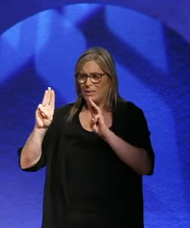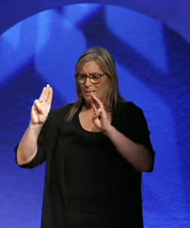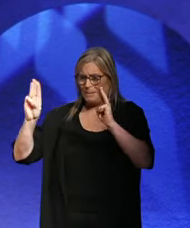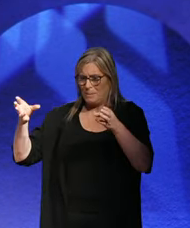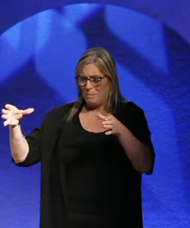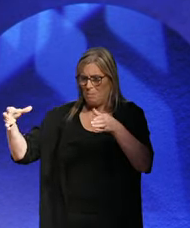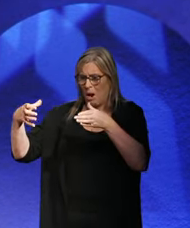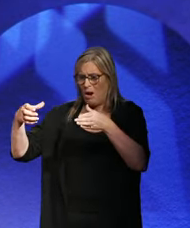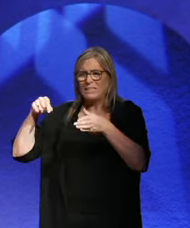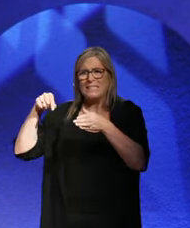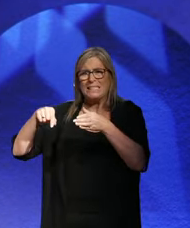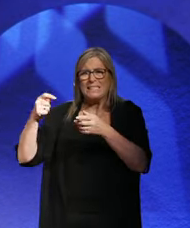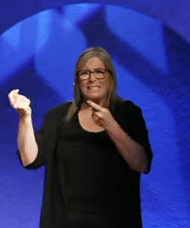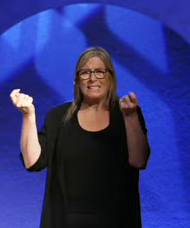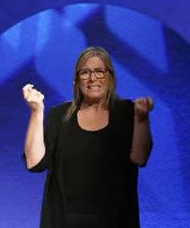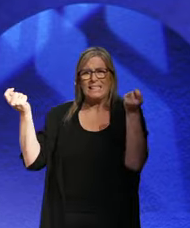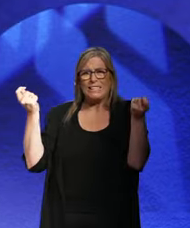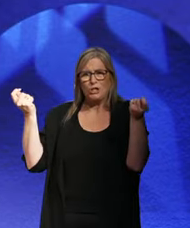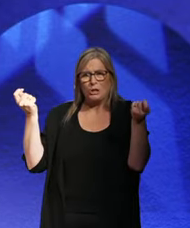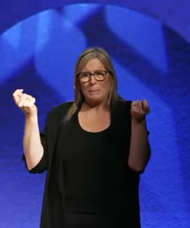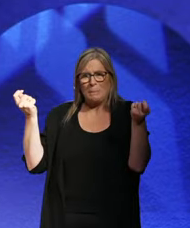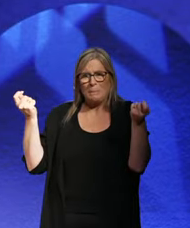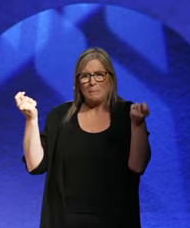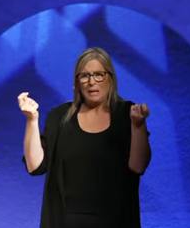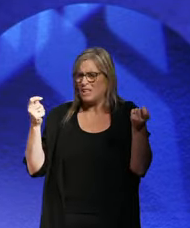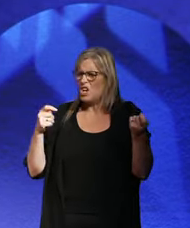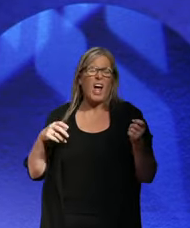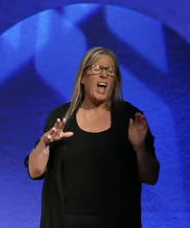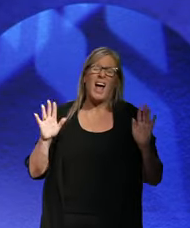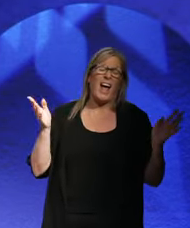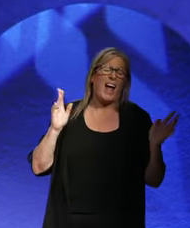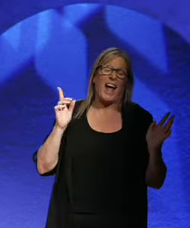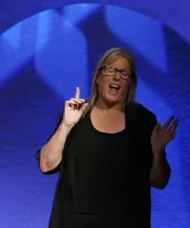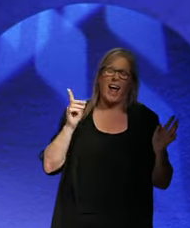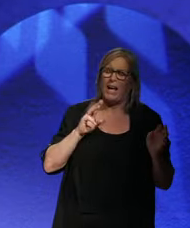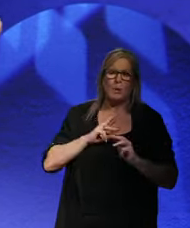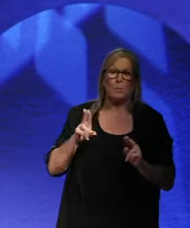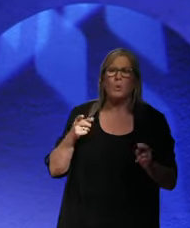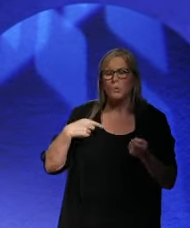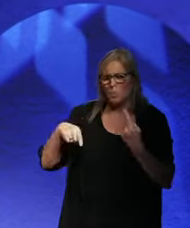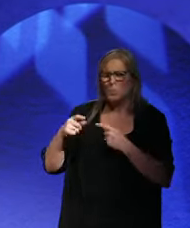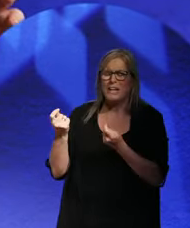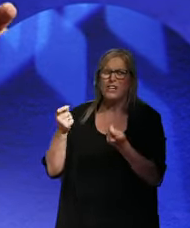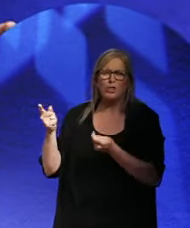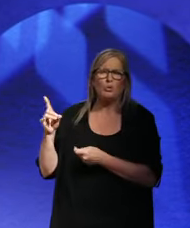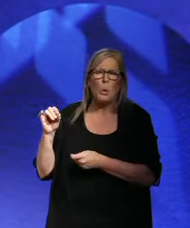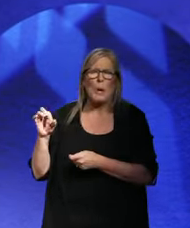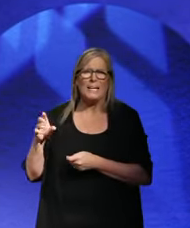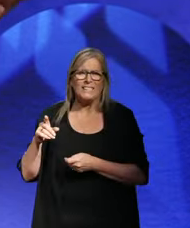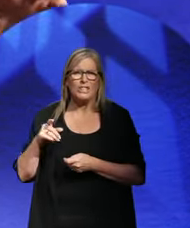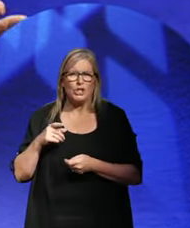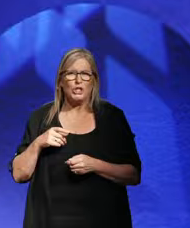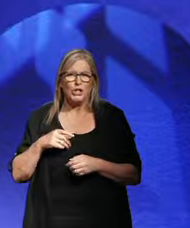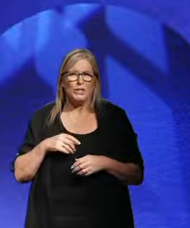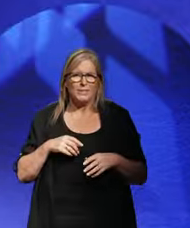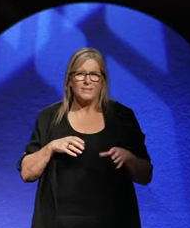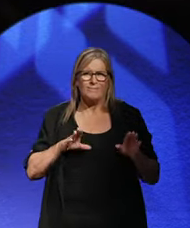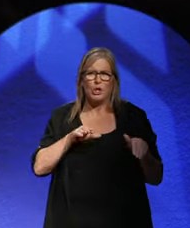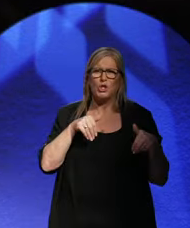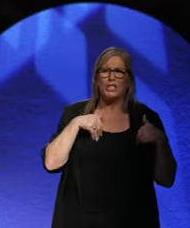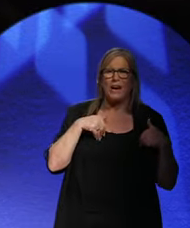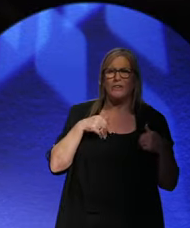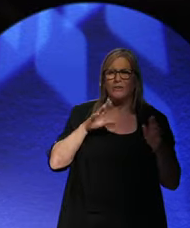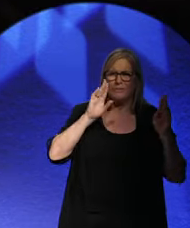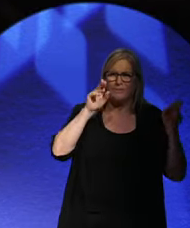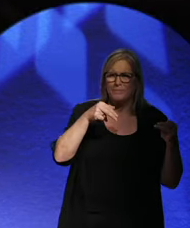Why would I do that? He says, no, he won't. He says, we'll control him. The conservatives will control him in the cabinet,